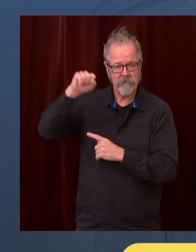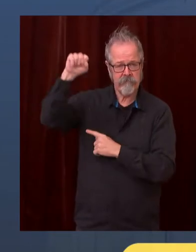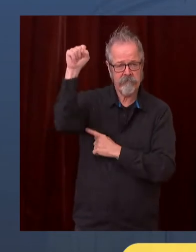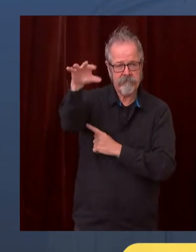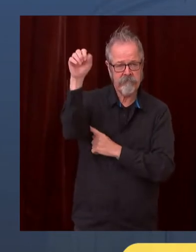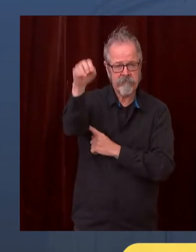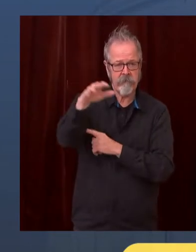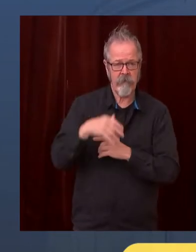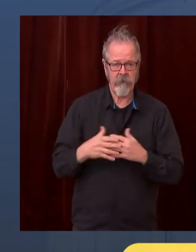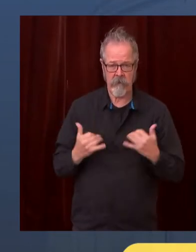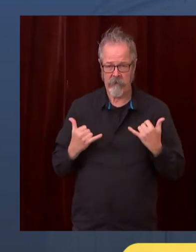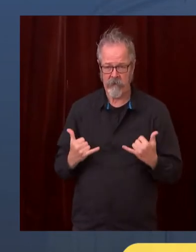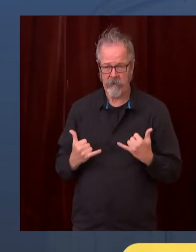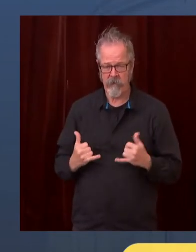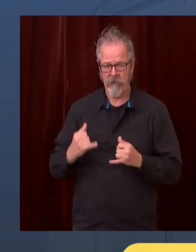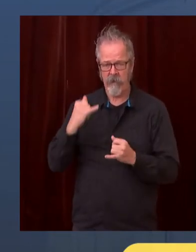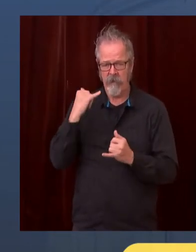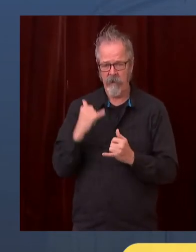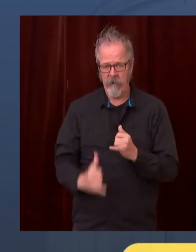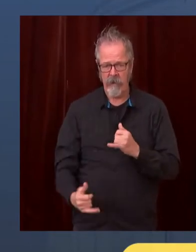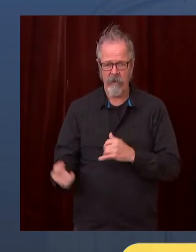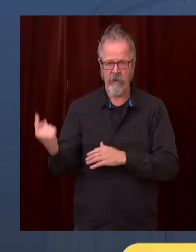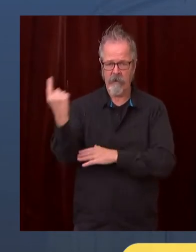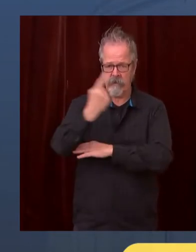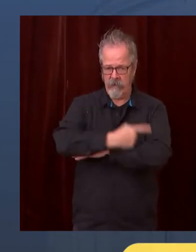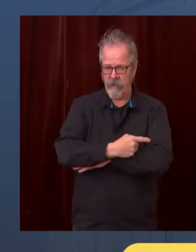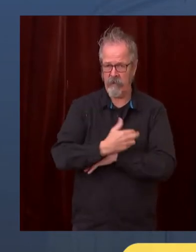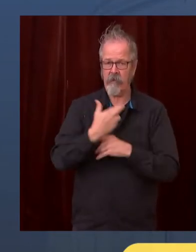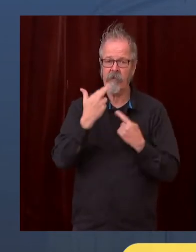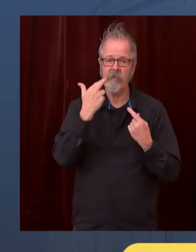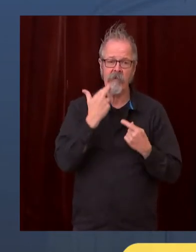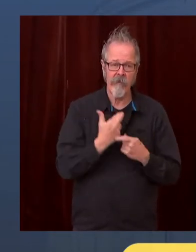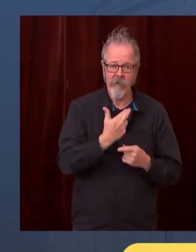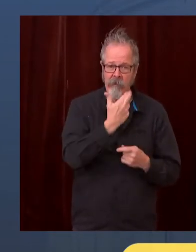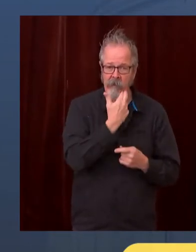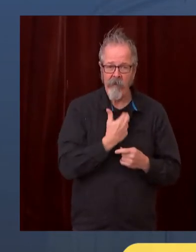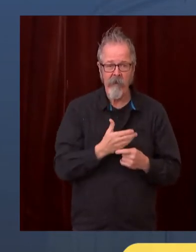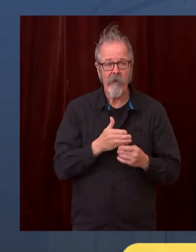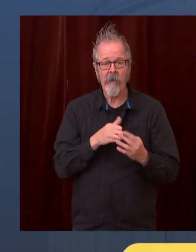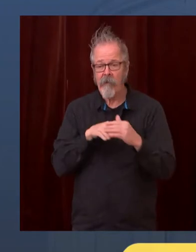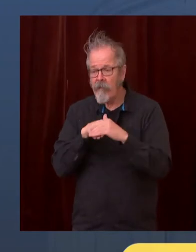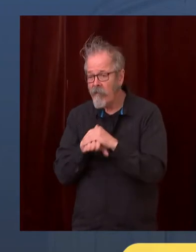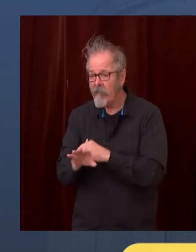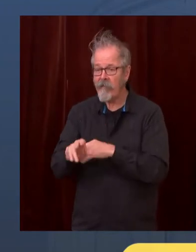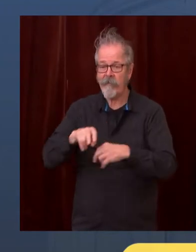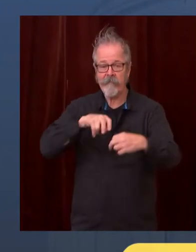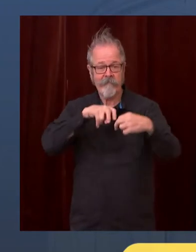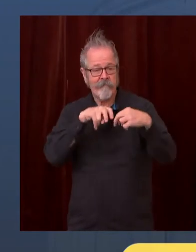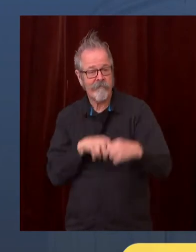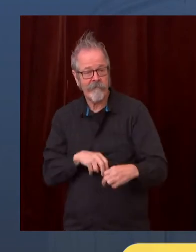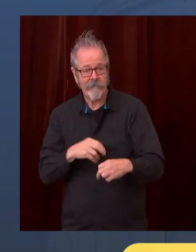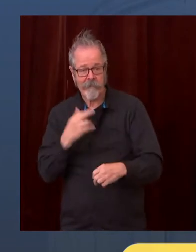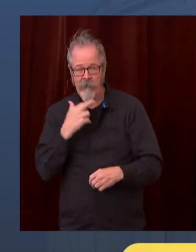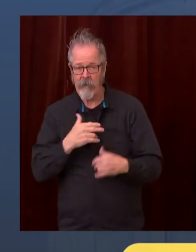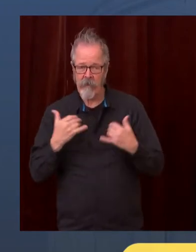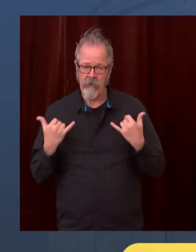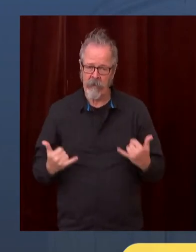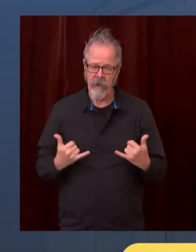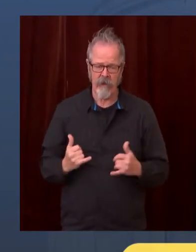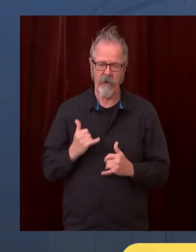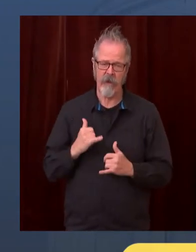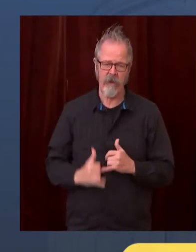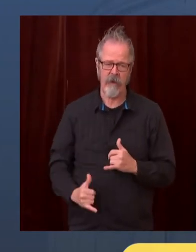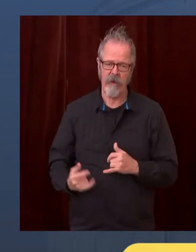this is a very difficult decision to make, given the fact that our restaurant owners have worked so hard to